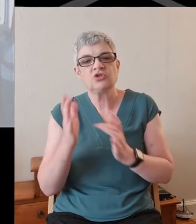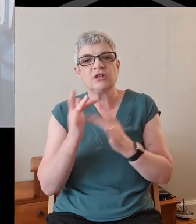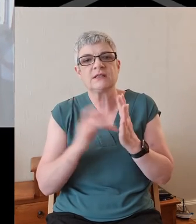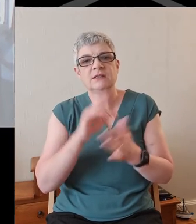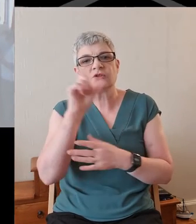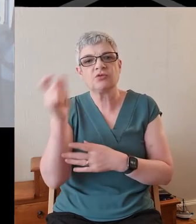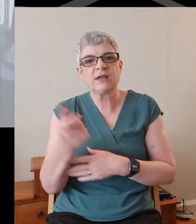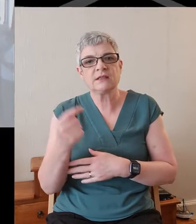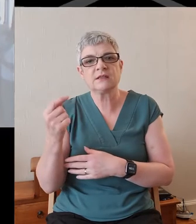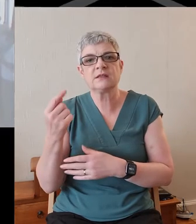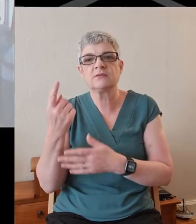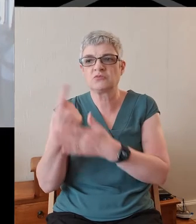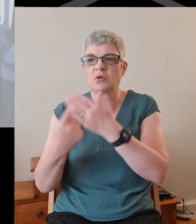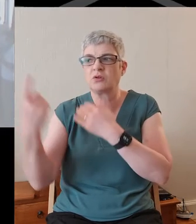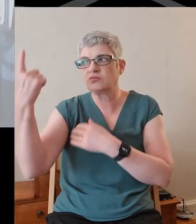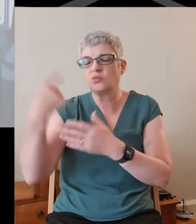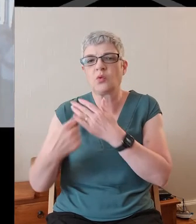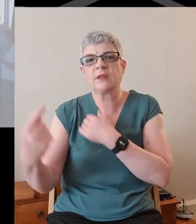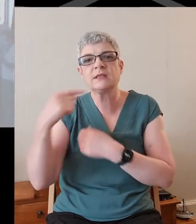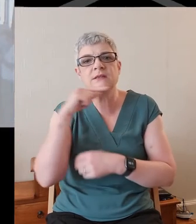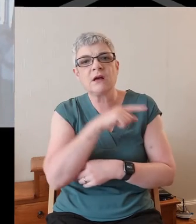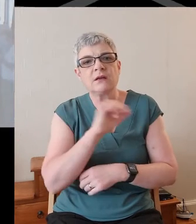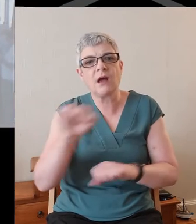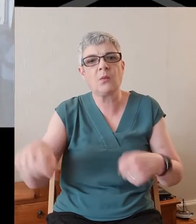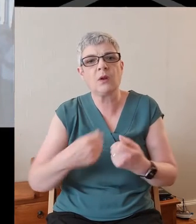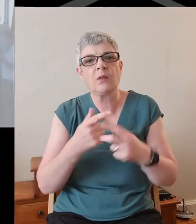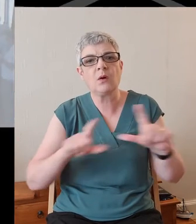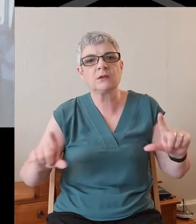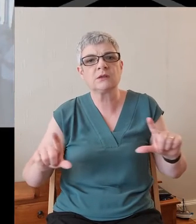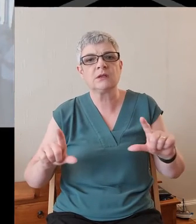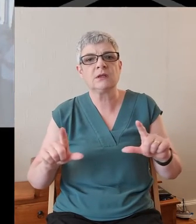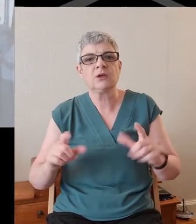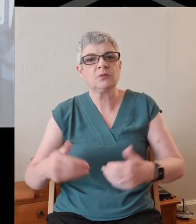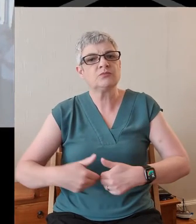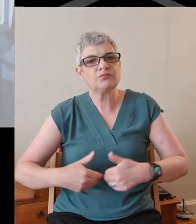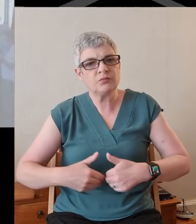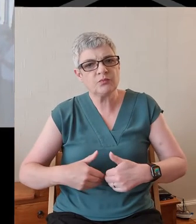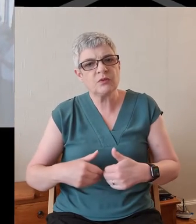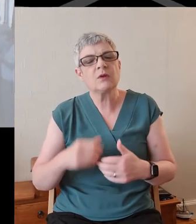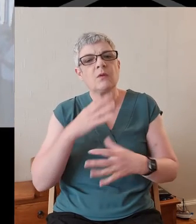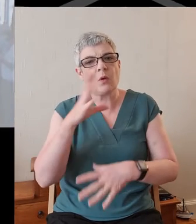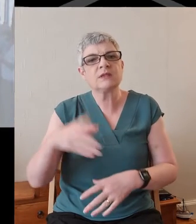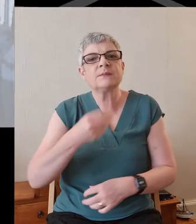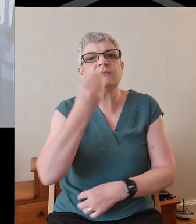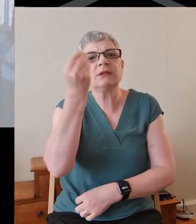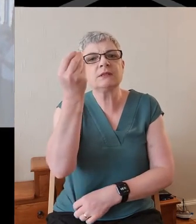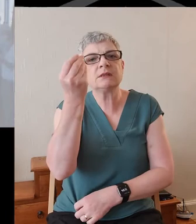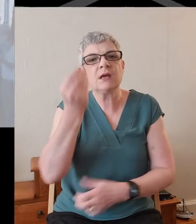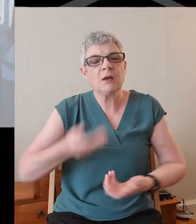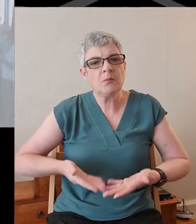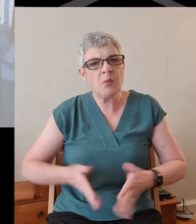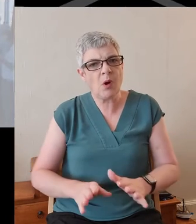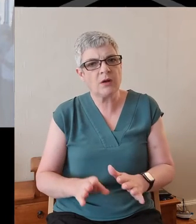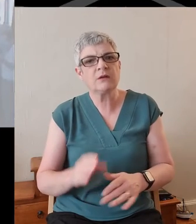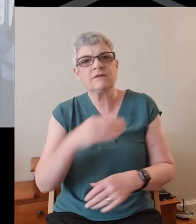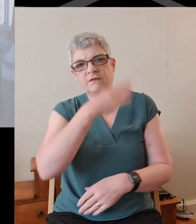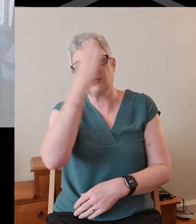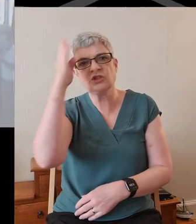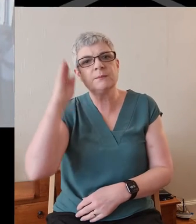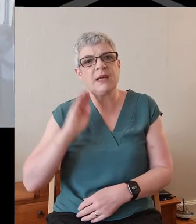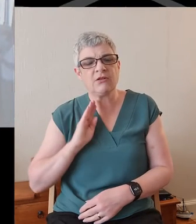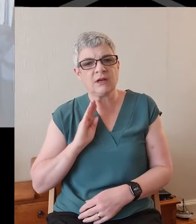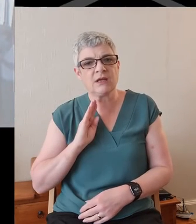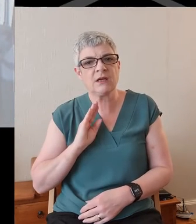Jesus Christ, God's only Son, our Lord. He was in sin by the Holy Spirit, born of the fragile